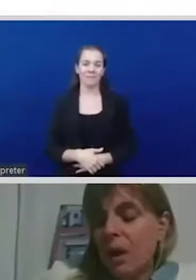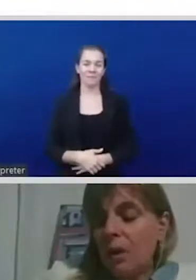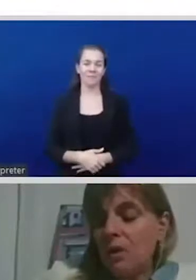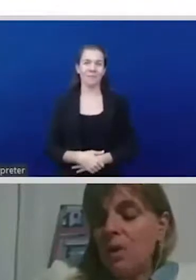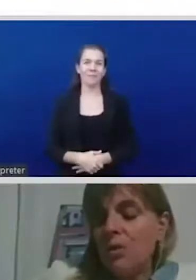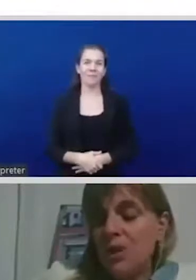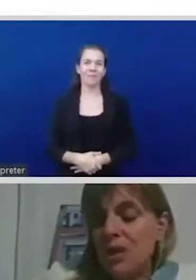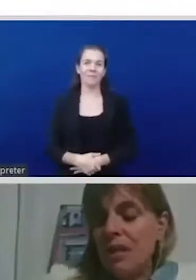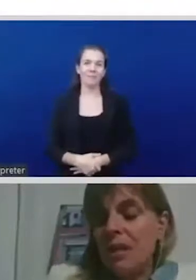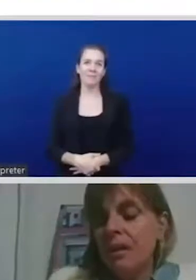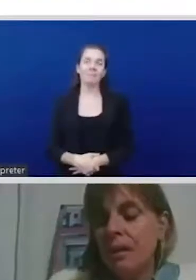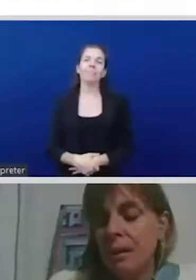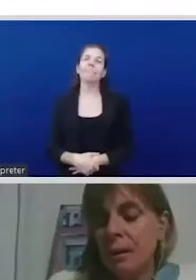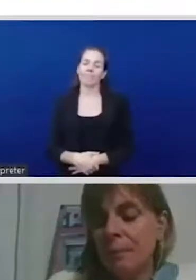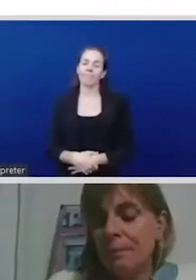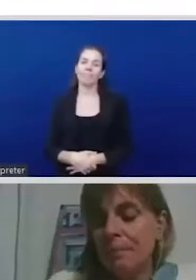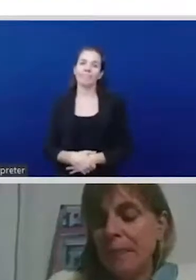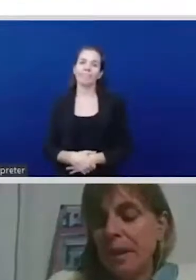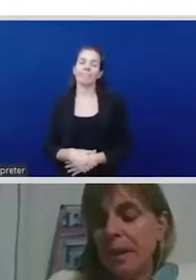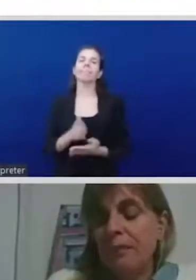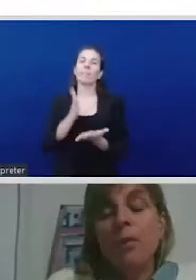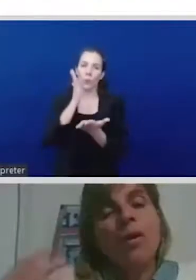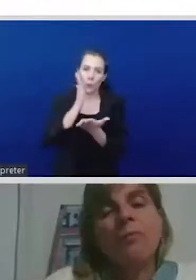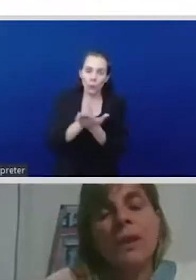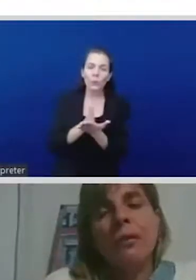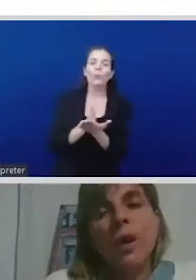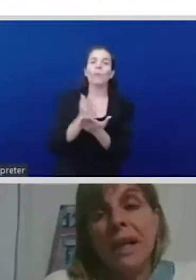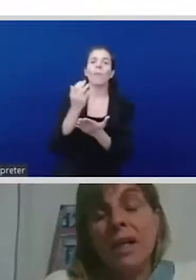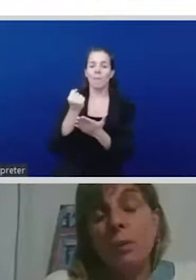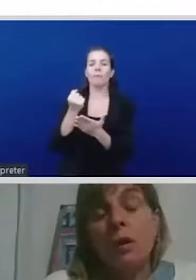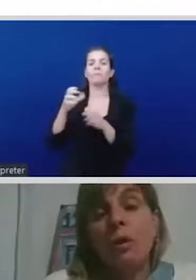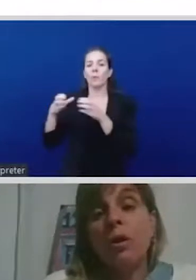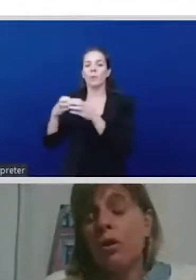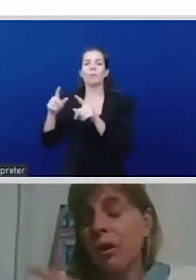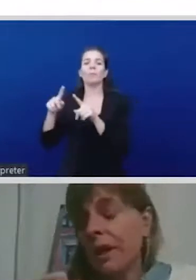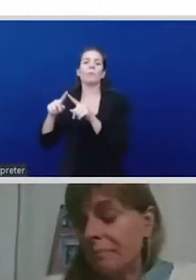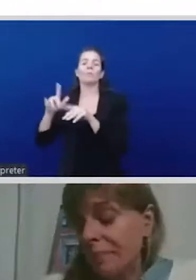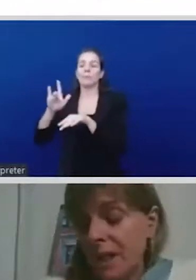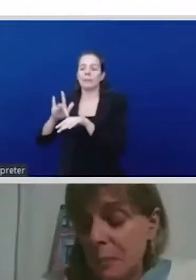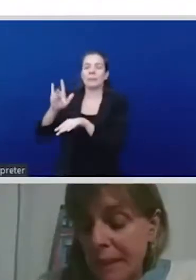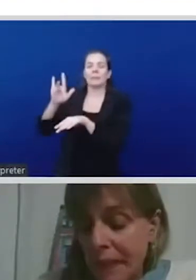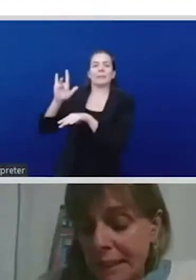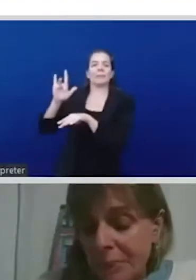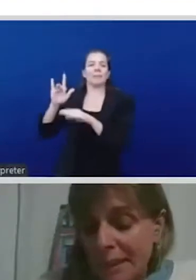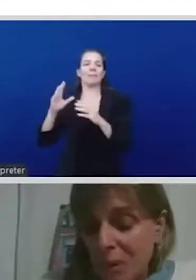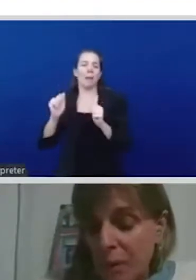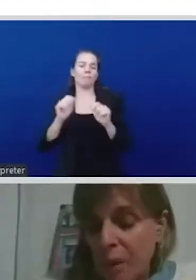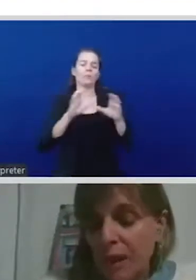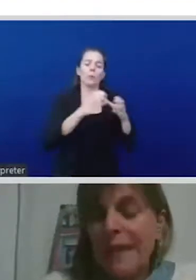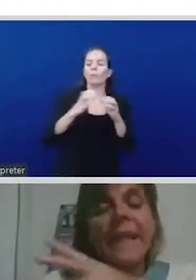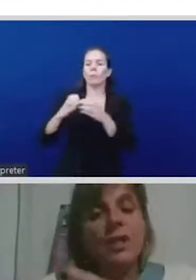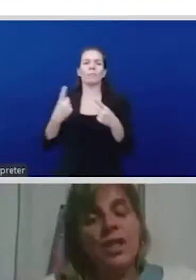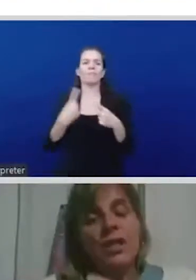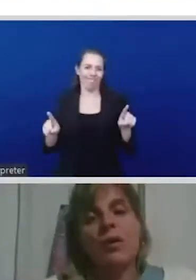do you see if you can if you can explore more or explain a little bit more about the